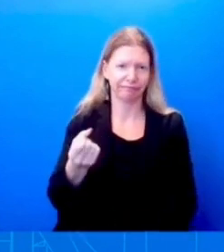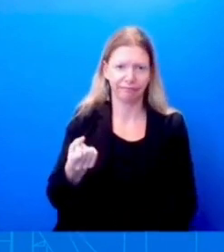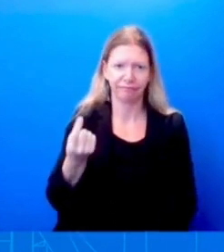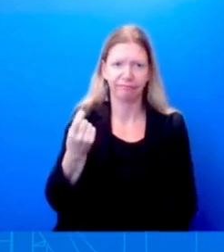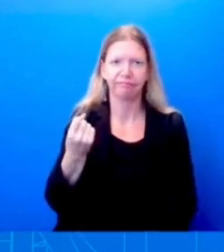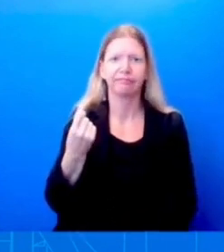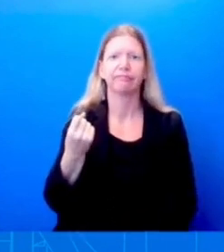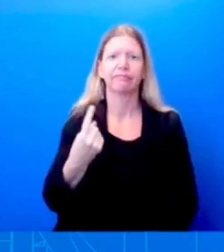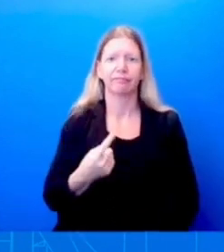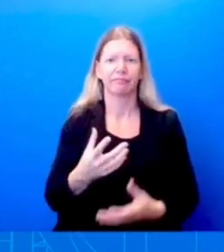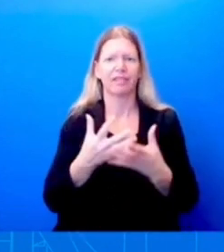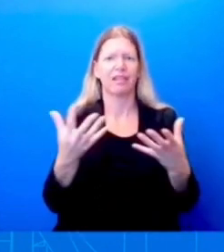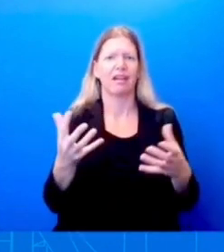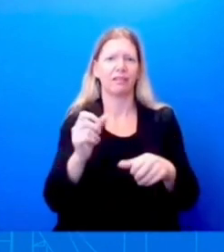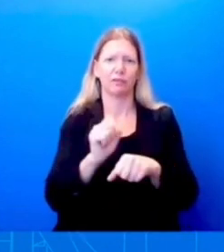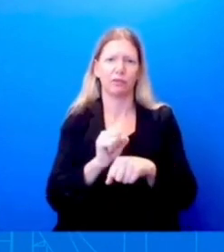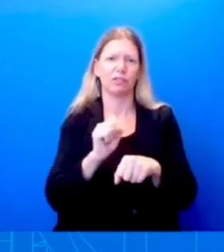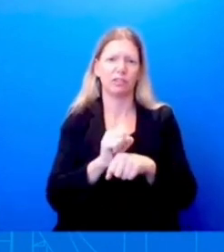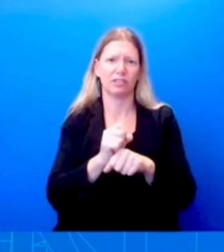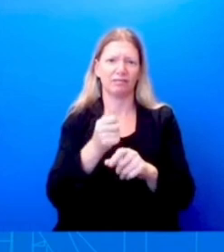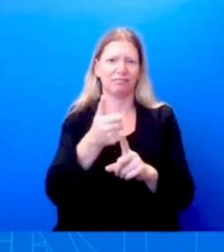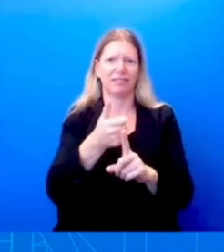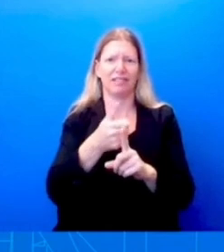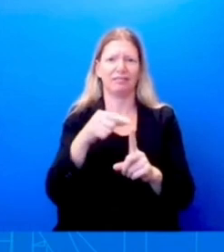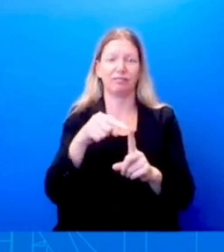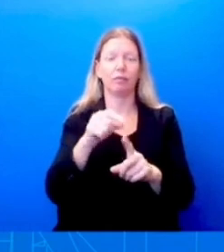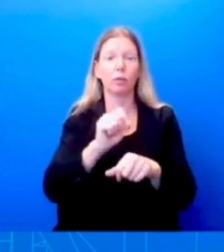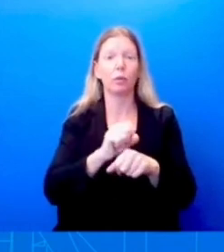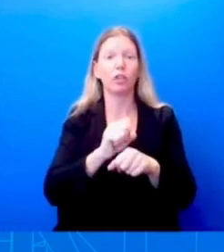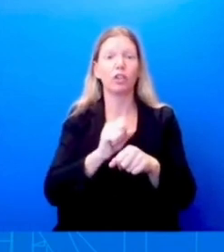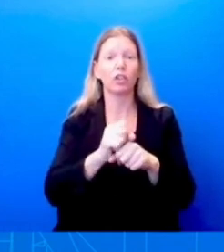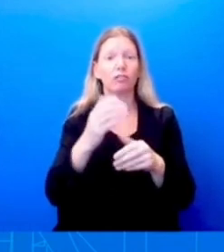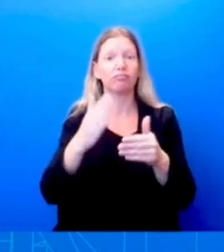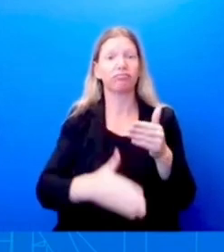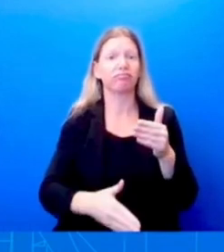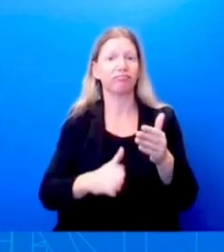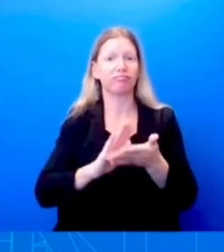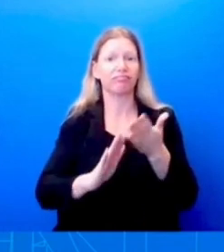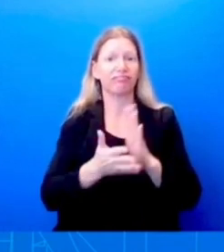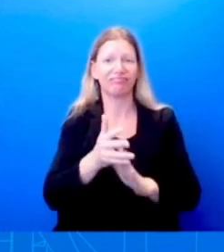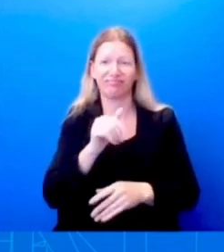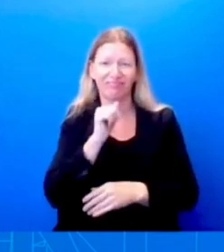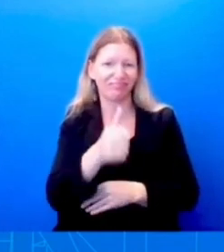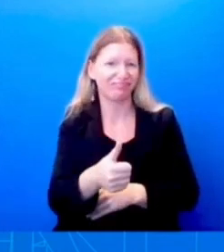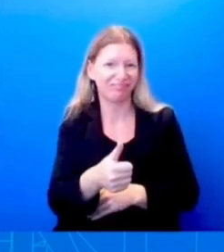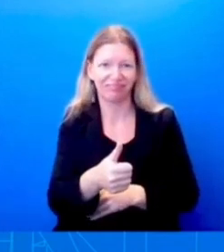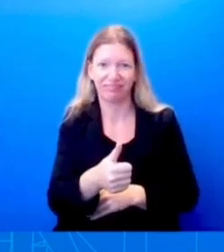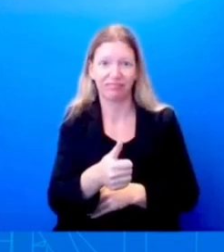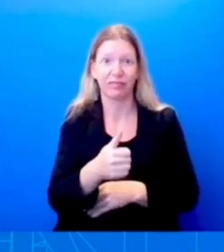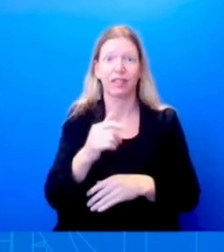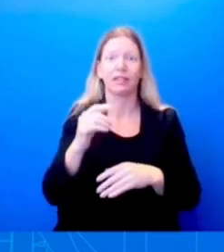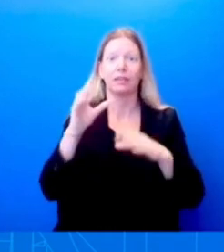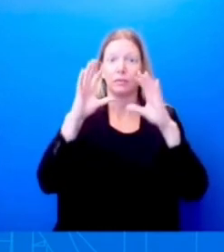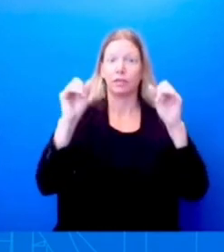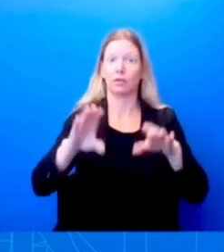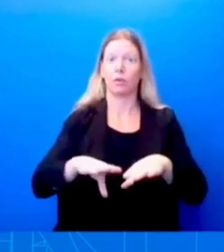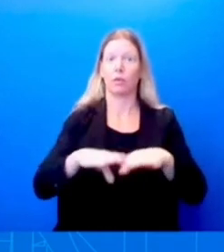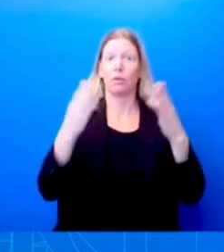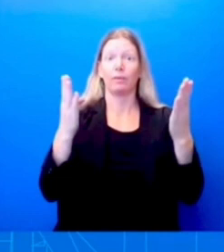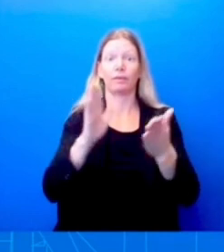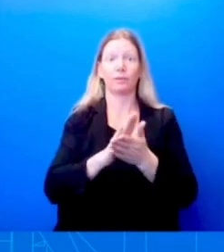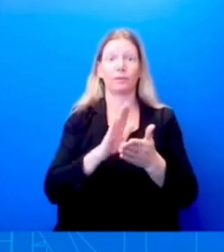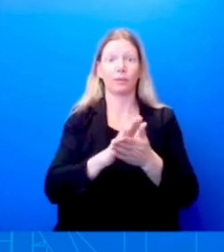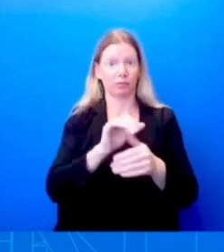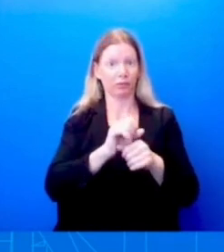doesn't end, you know, didn't end when the President was able to open up schools, as I mentioned at the top. Remember, when the President walked